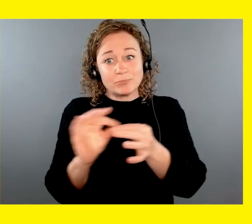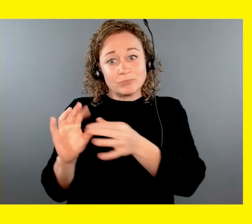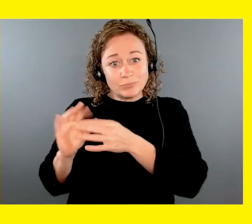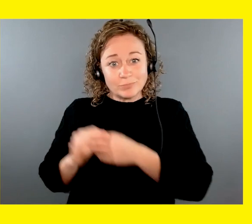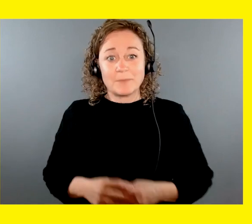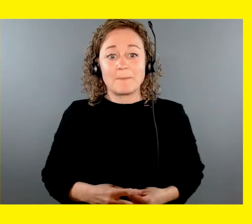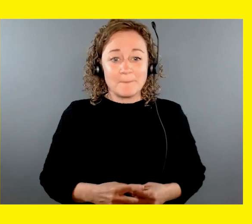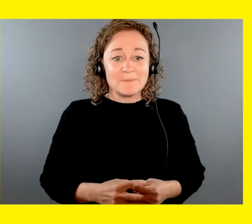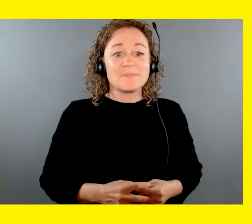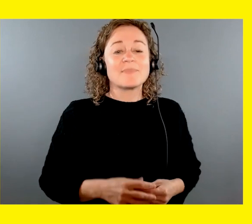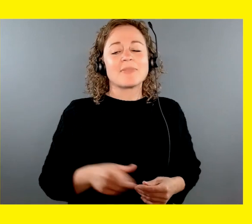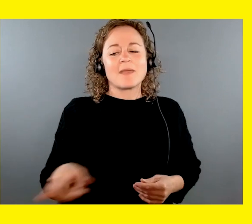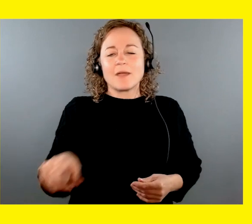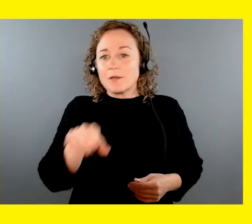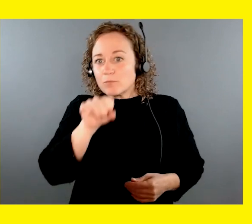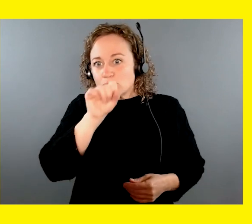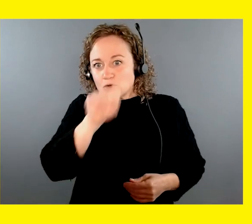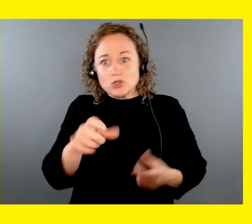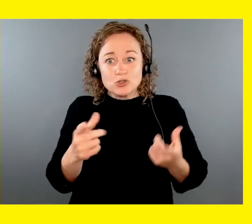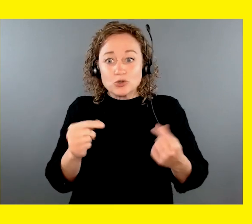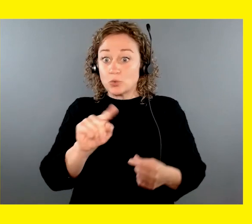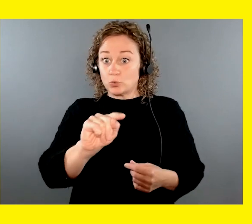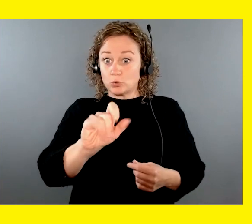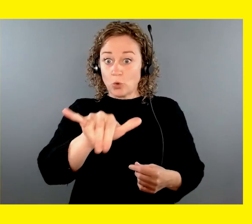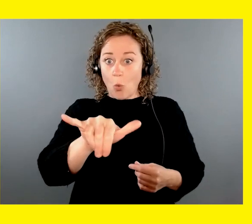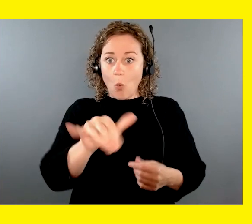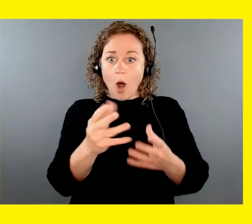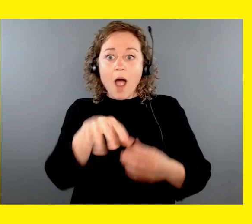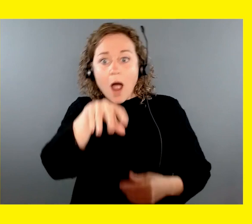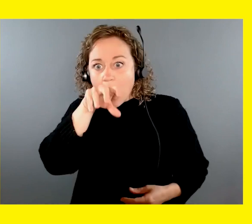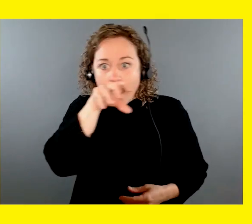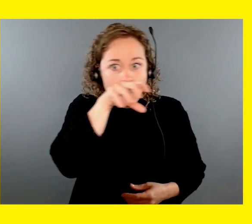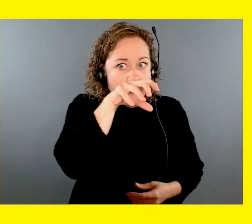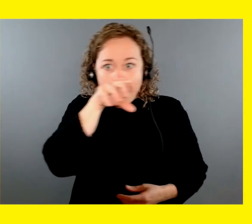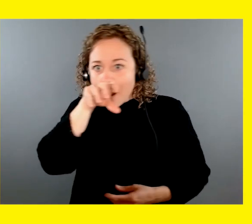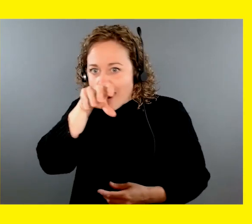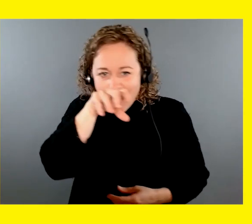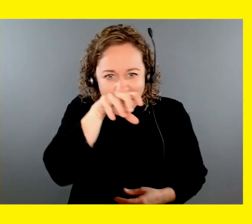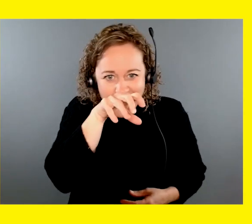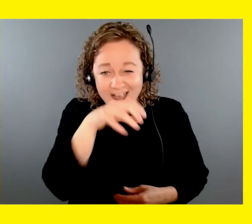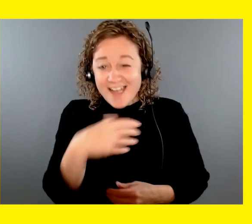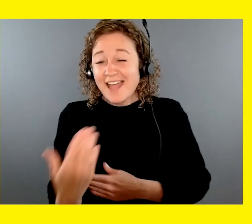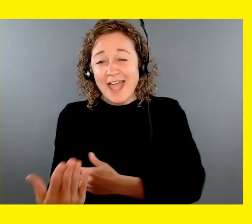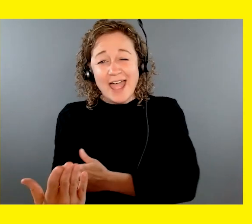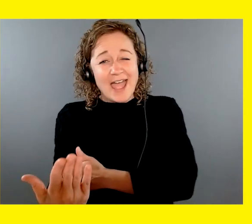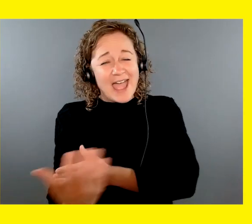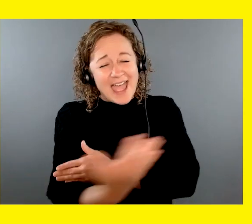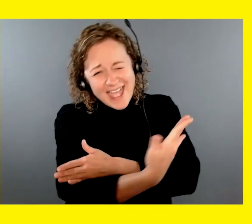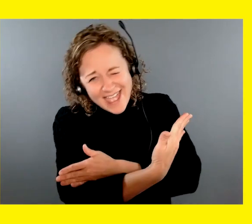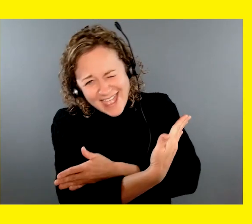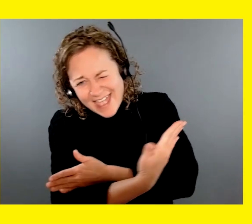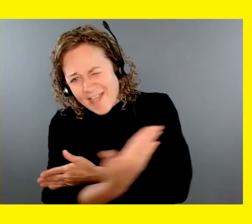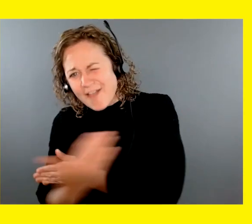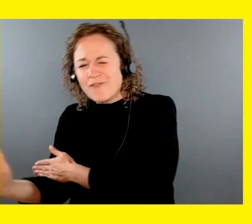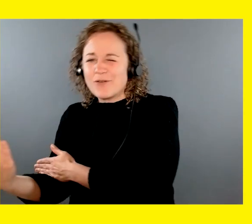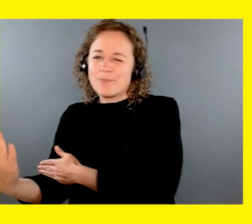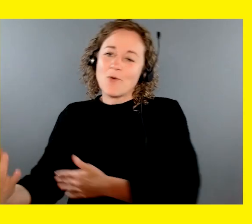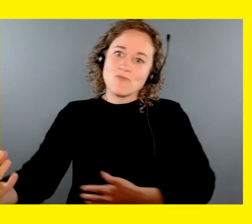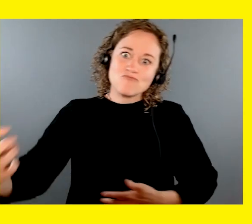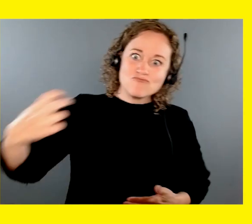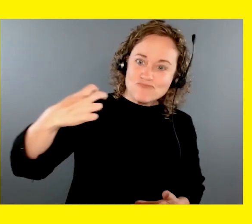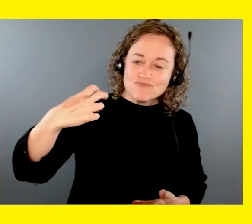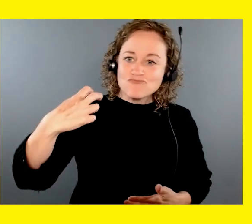with a soft, stuffy toy in his mouth. And every morning, I'm woken up by this happy